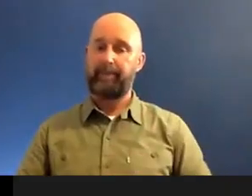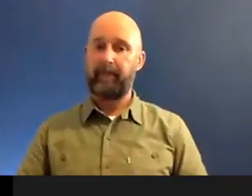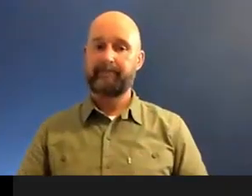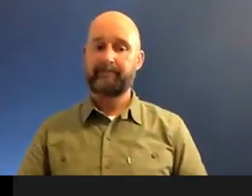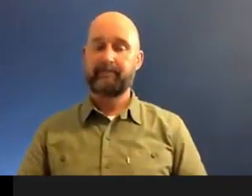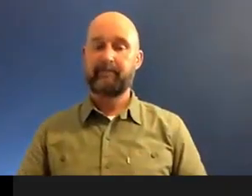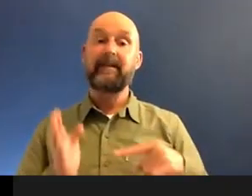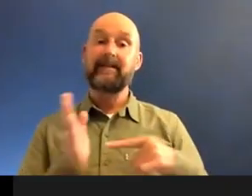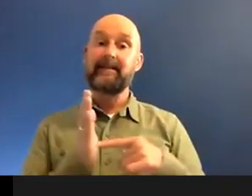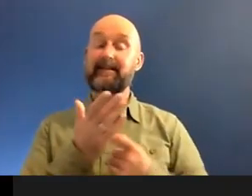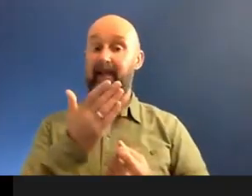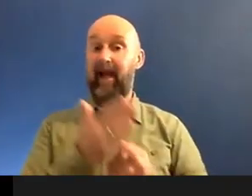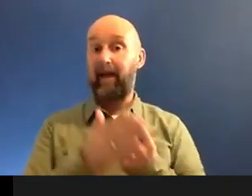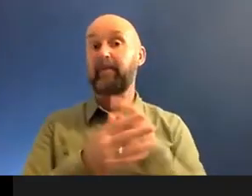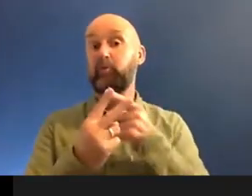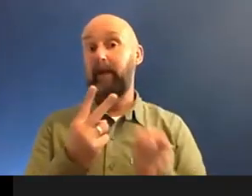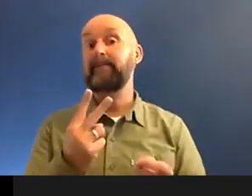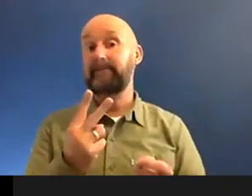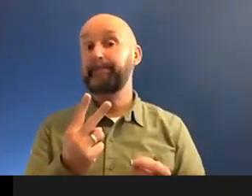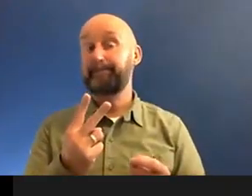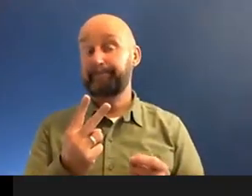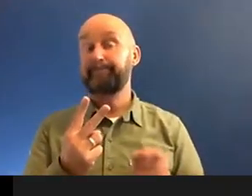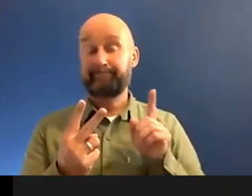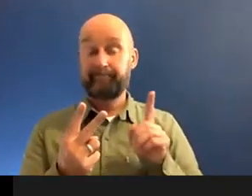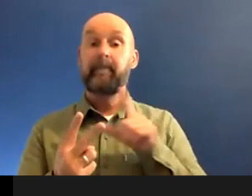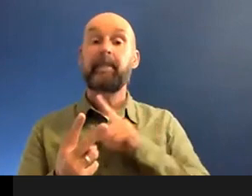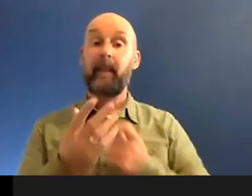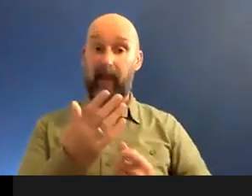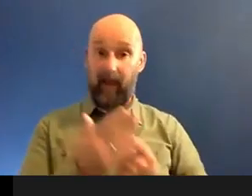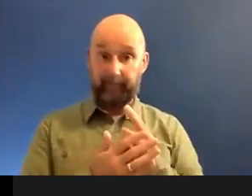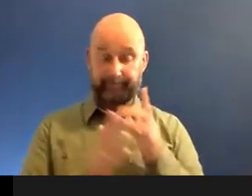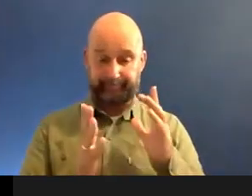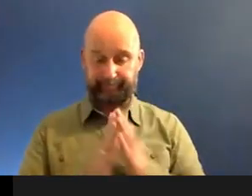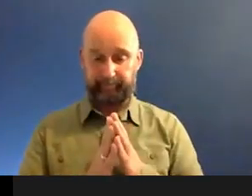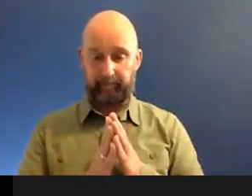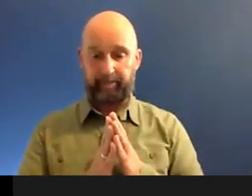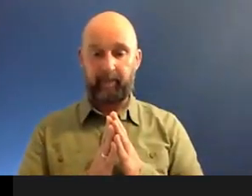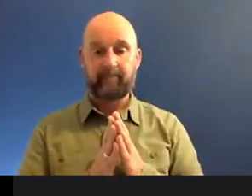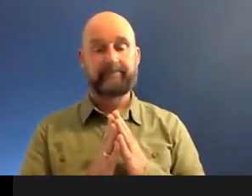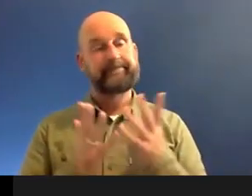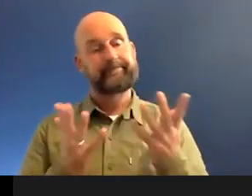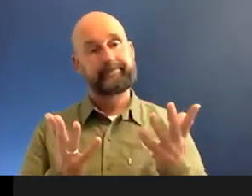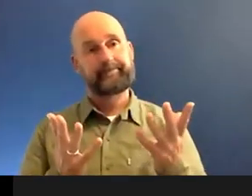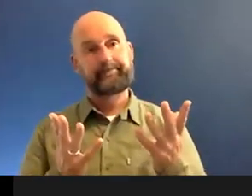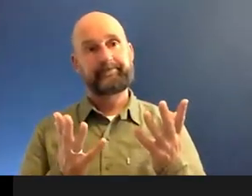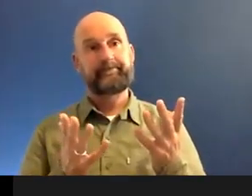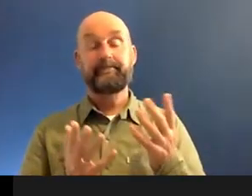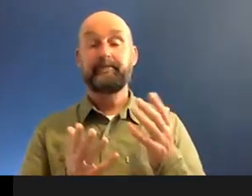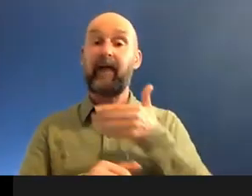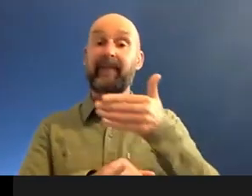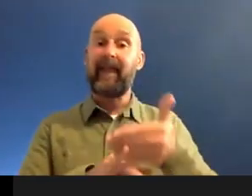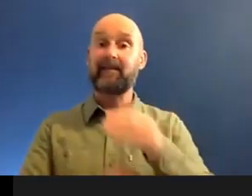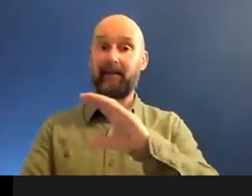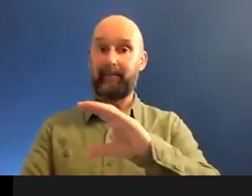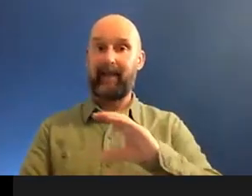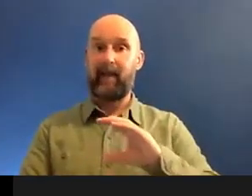has happened on a couple of accounts where there was easily a good payout, but it